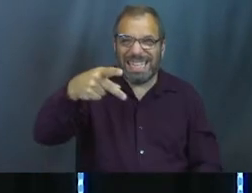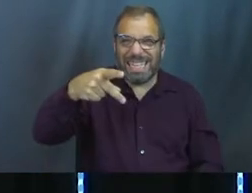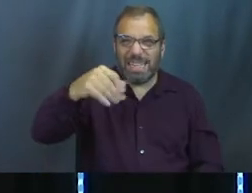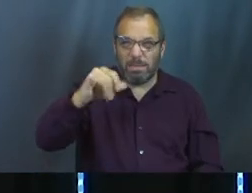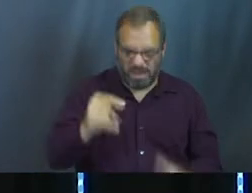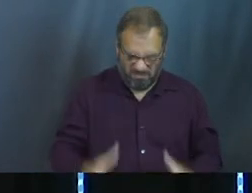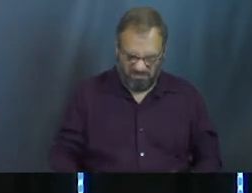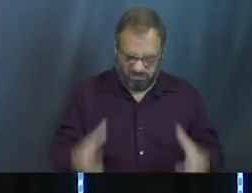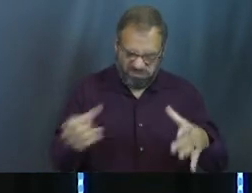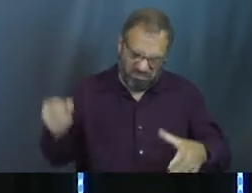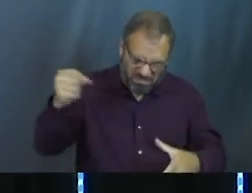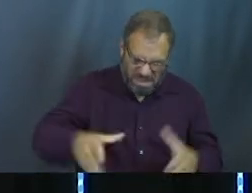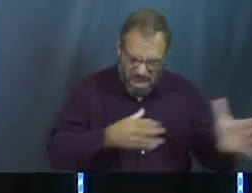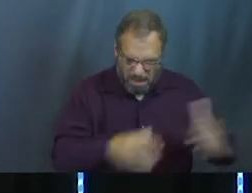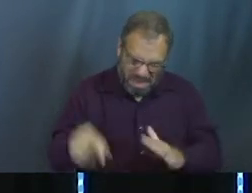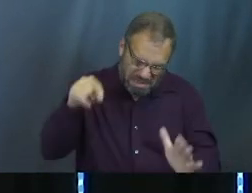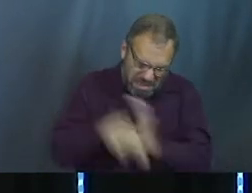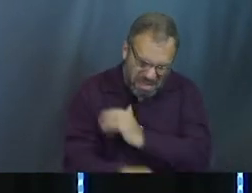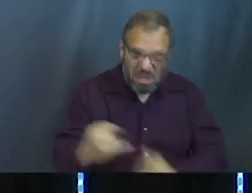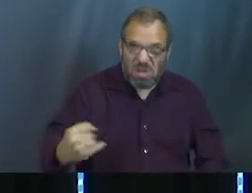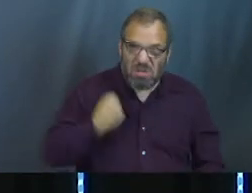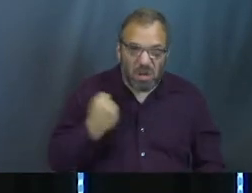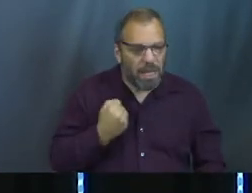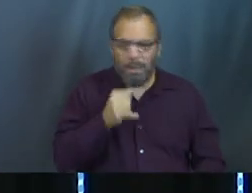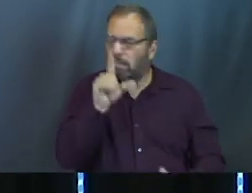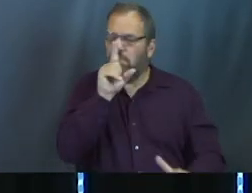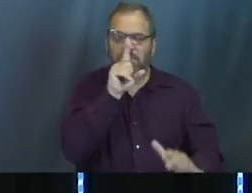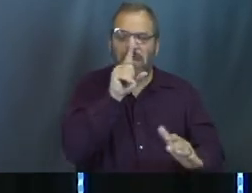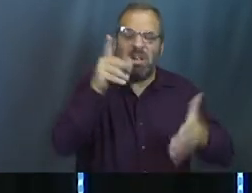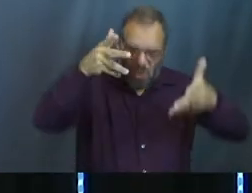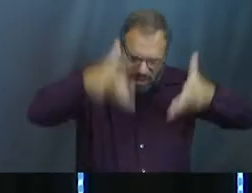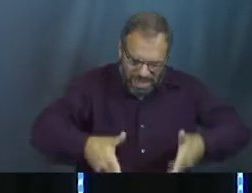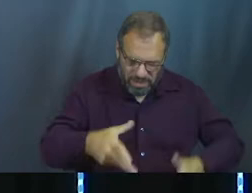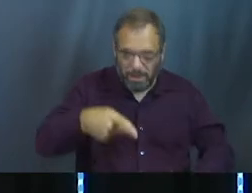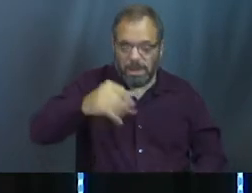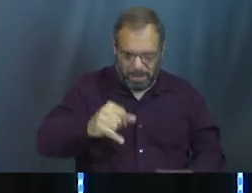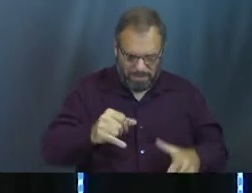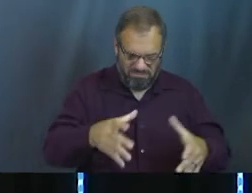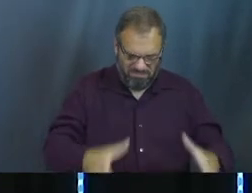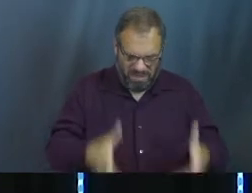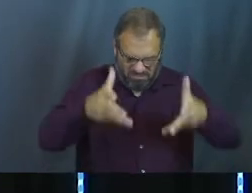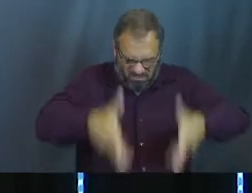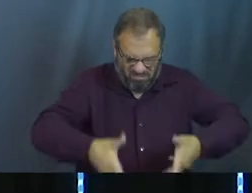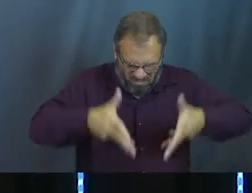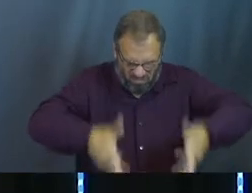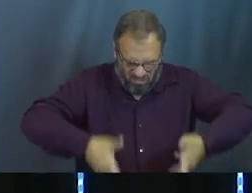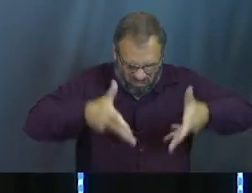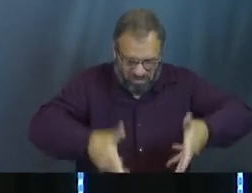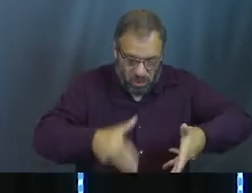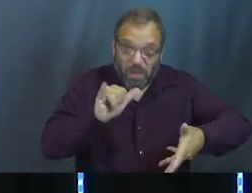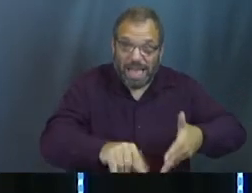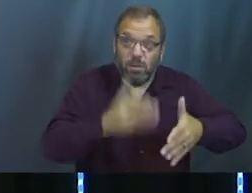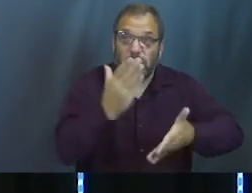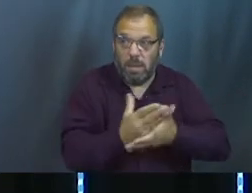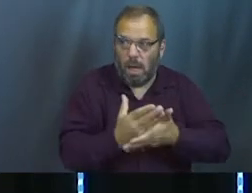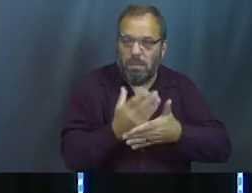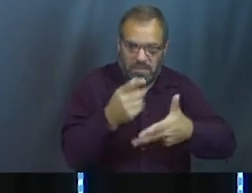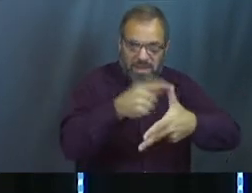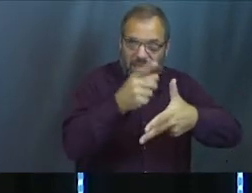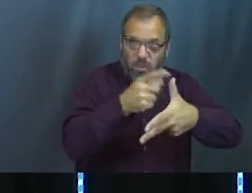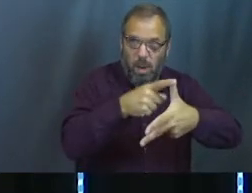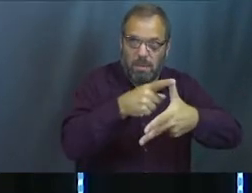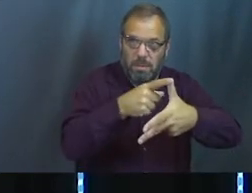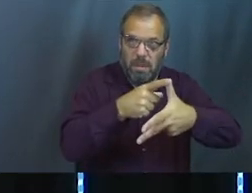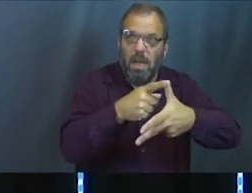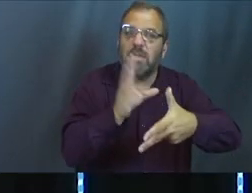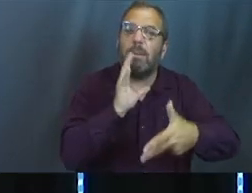right? Because they hated him. They had this plane to kill him. They decided not to kill him, but they left him in this pit for a little bit. And so that's where we stopped week one, is we